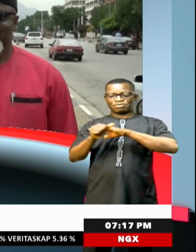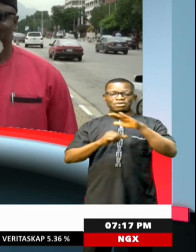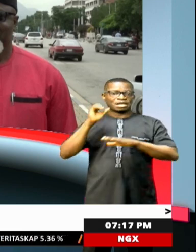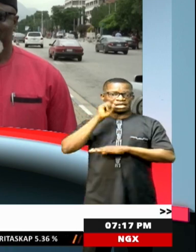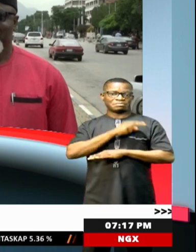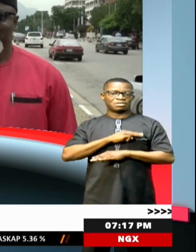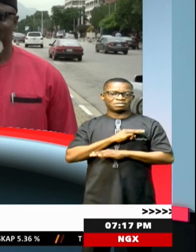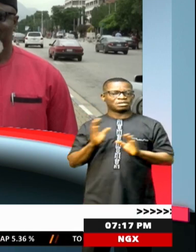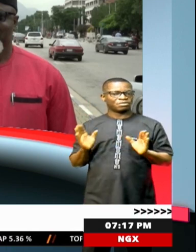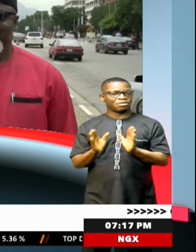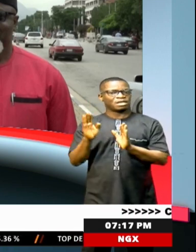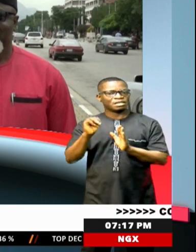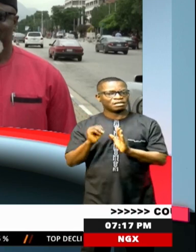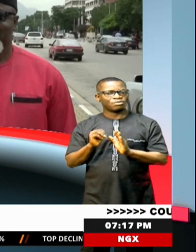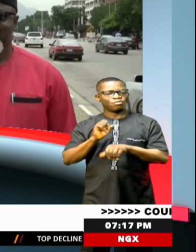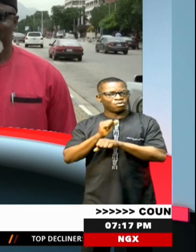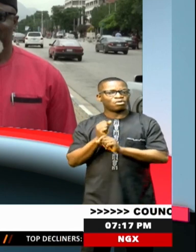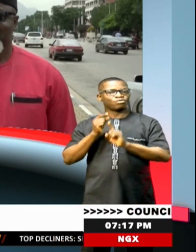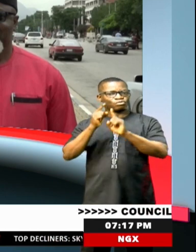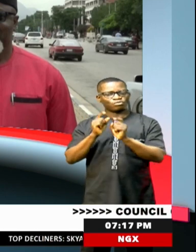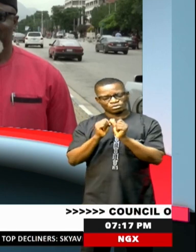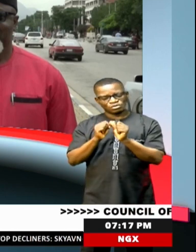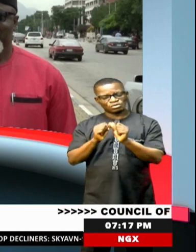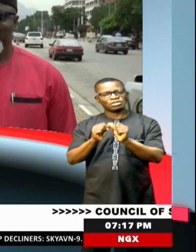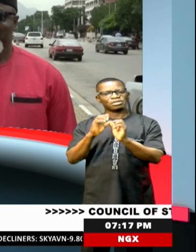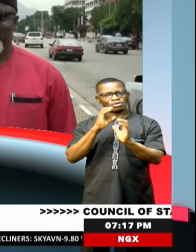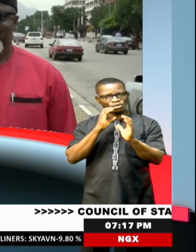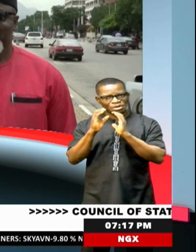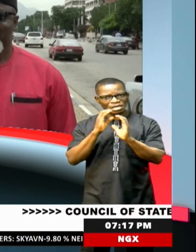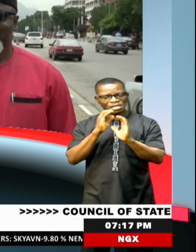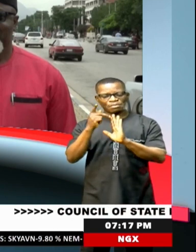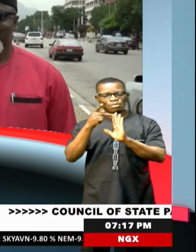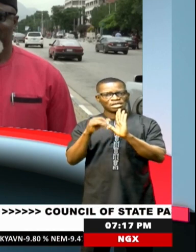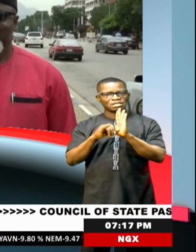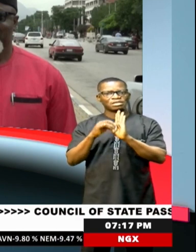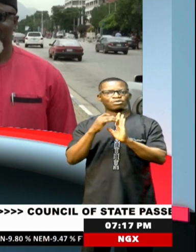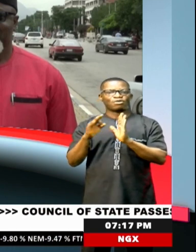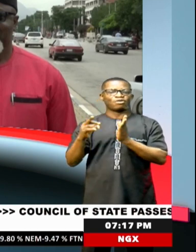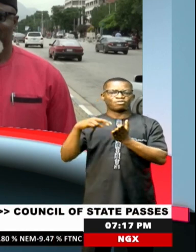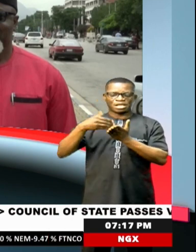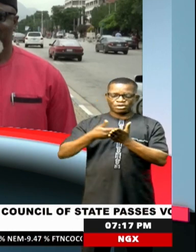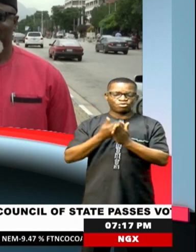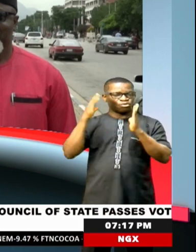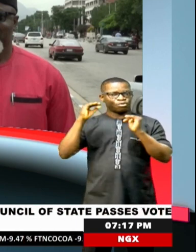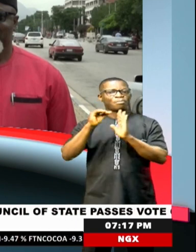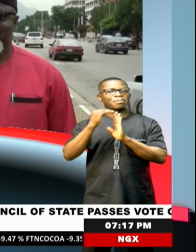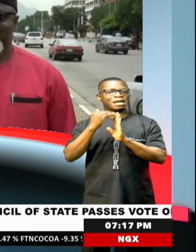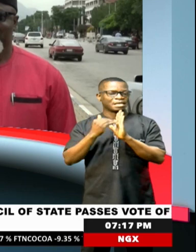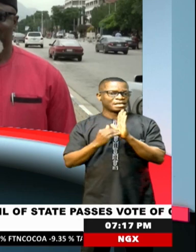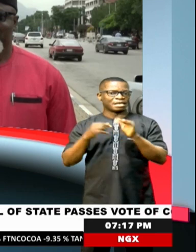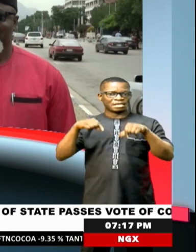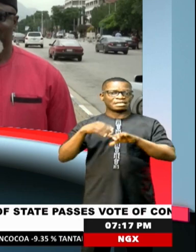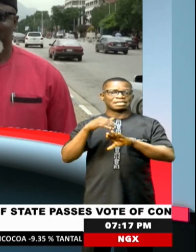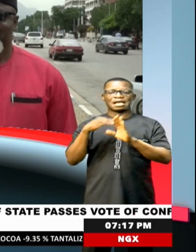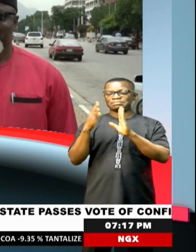urging them to work towards sustaining the temple and communicating the policies of the Renewed Hope Agenda. This was at a retreat